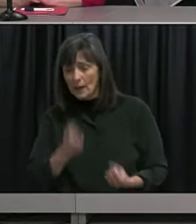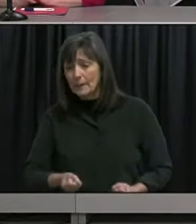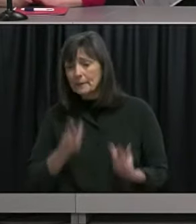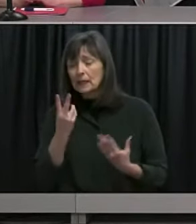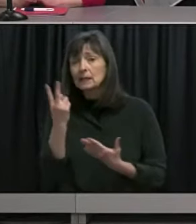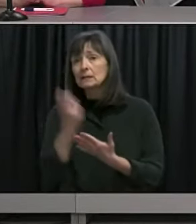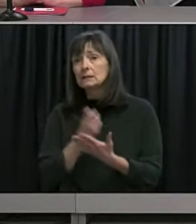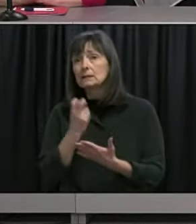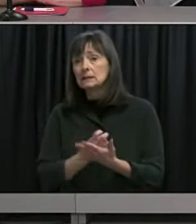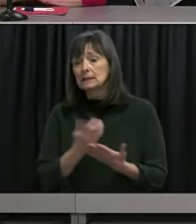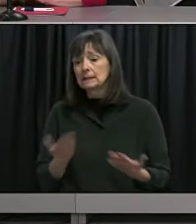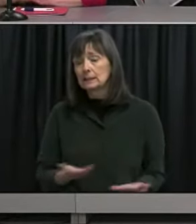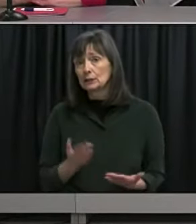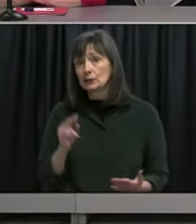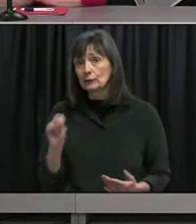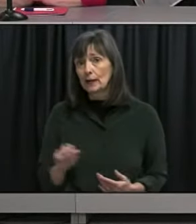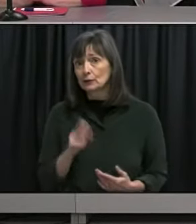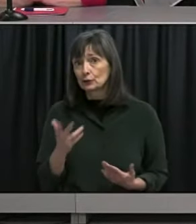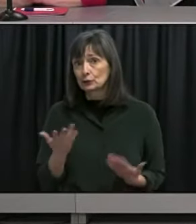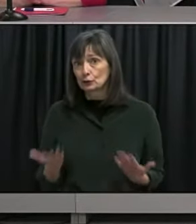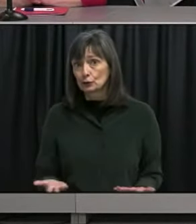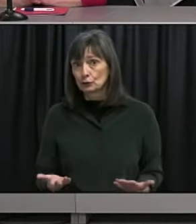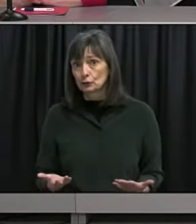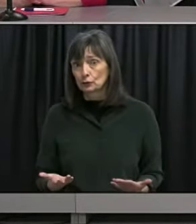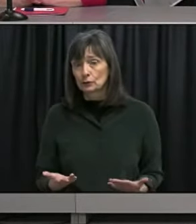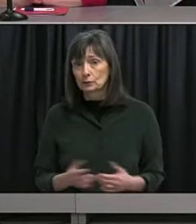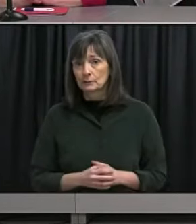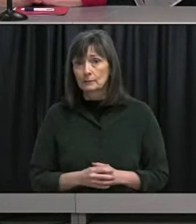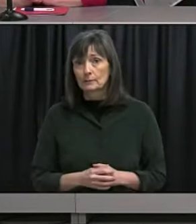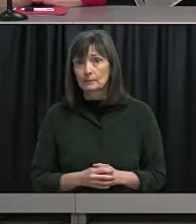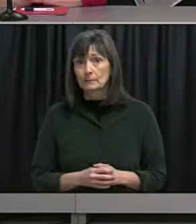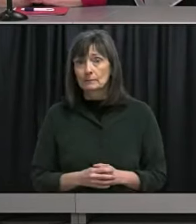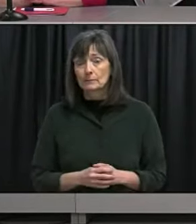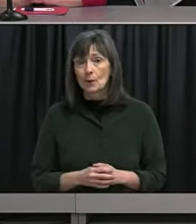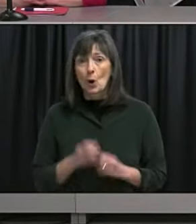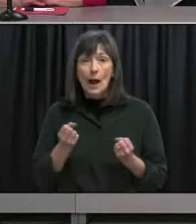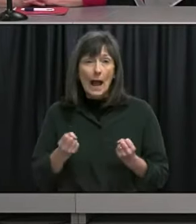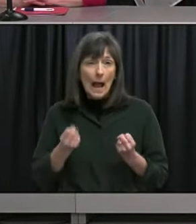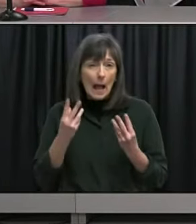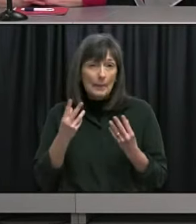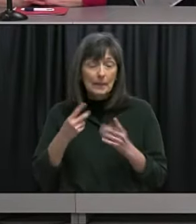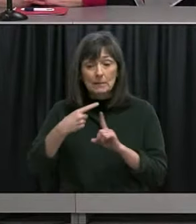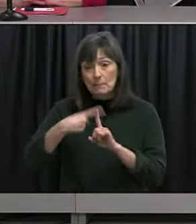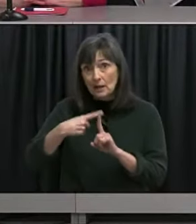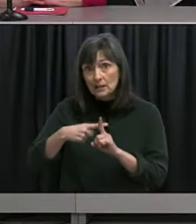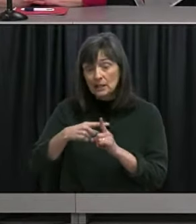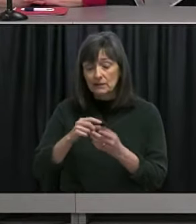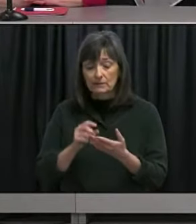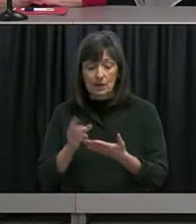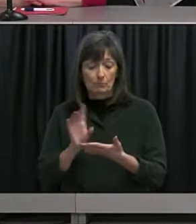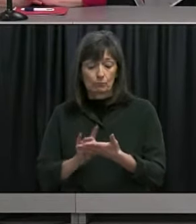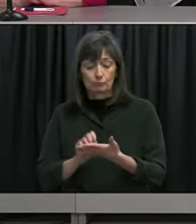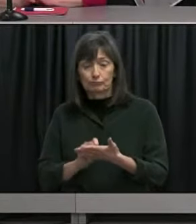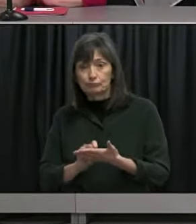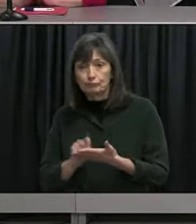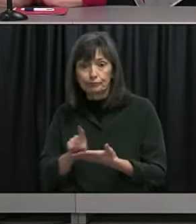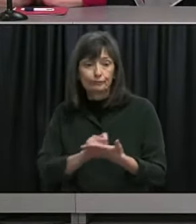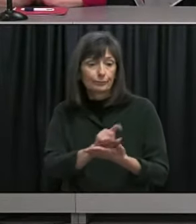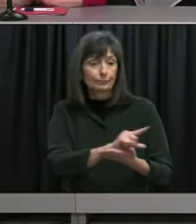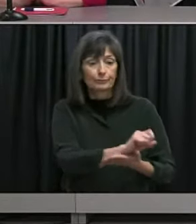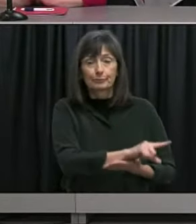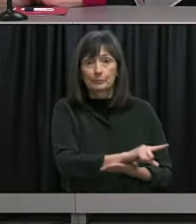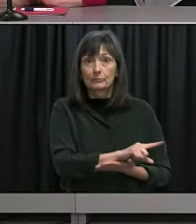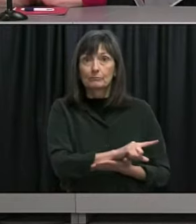just how many COVID alert app key entries were made of positive for notifications of